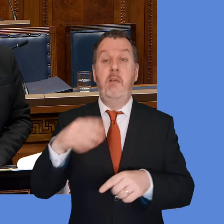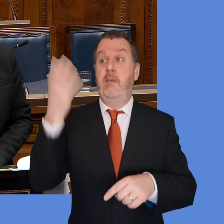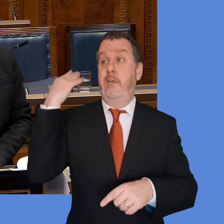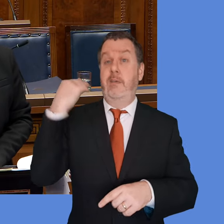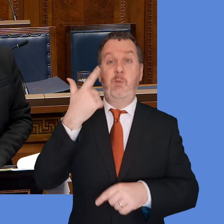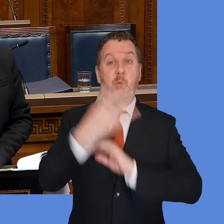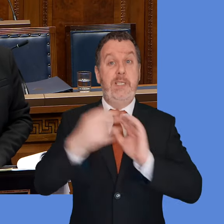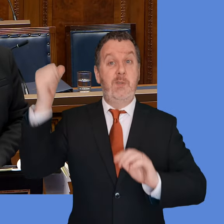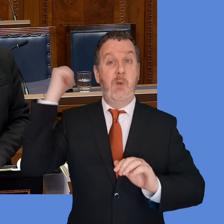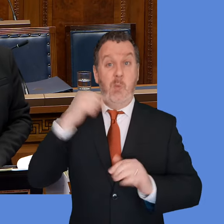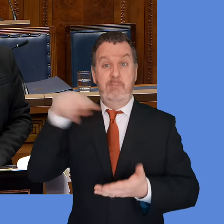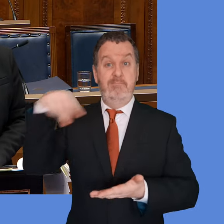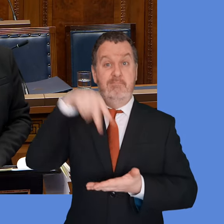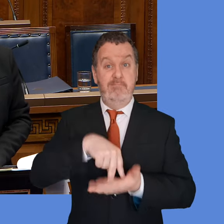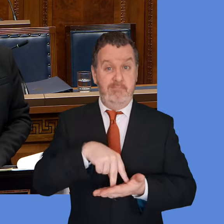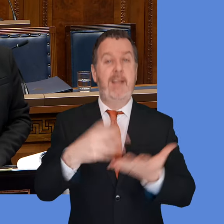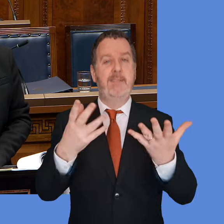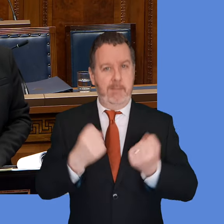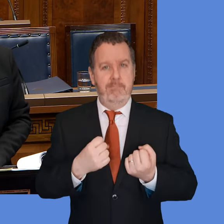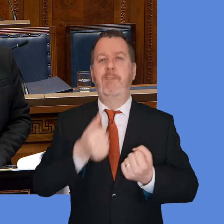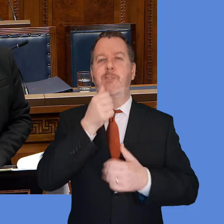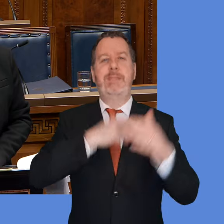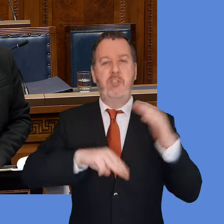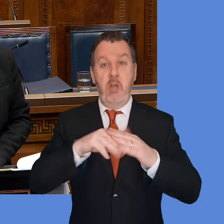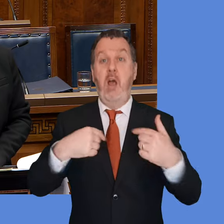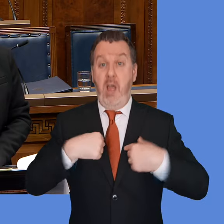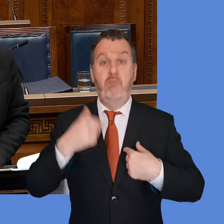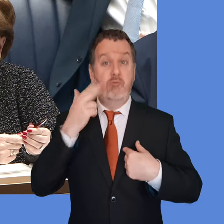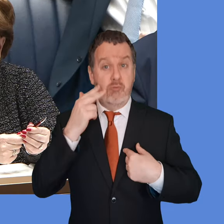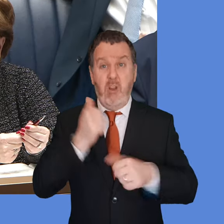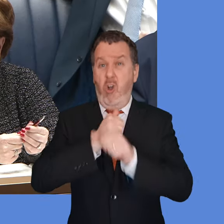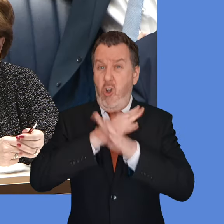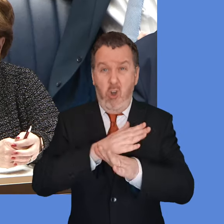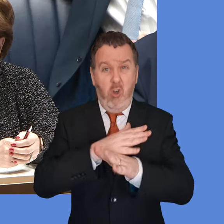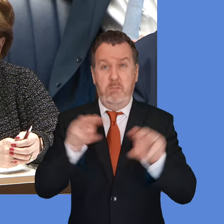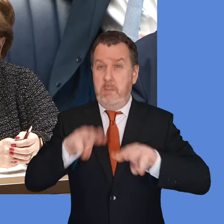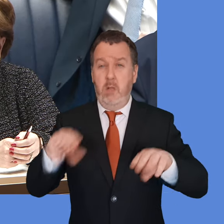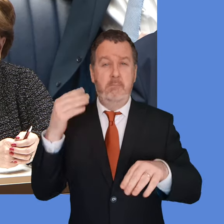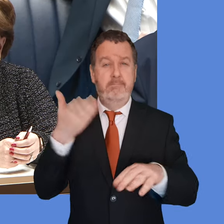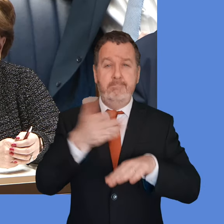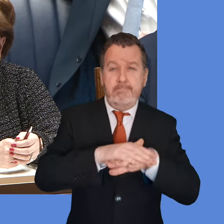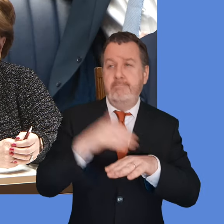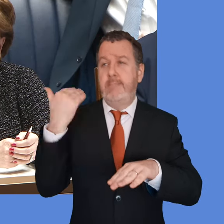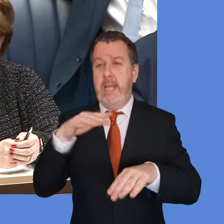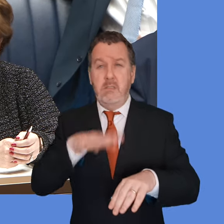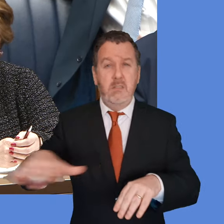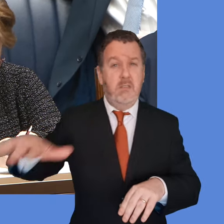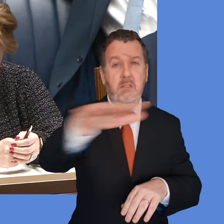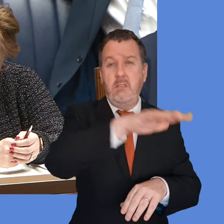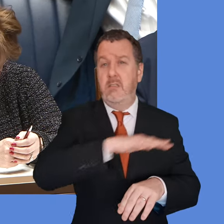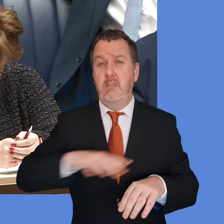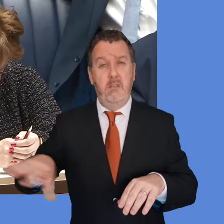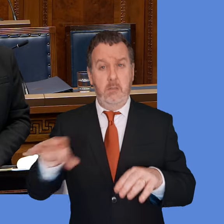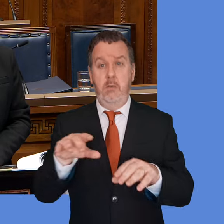accepted the position of First Minister that I regret every single loss of life without exception. That's everybody out there who's been hurt in our